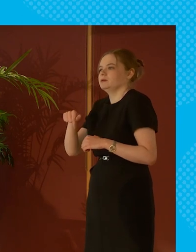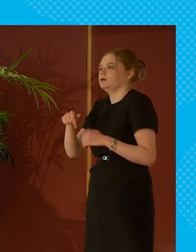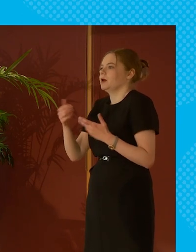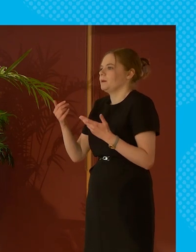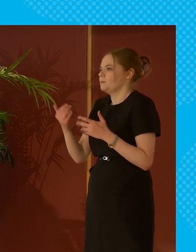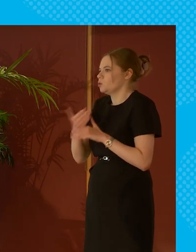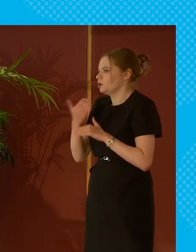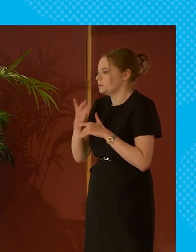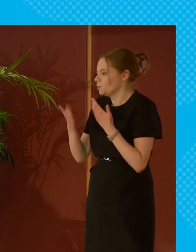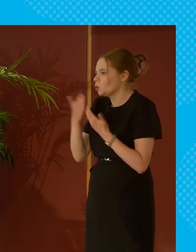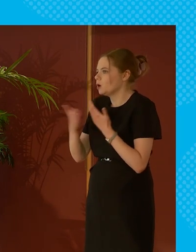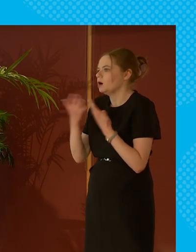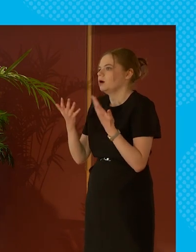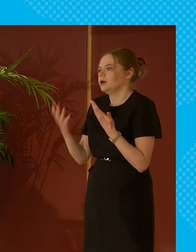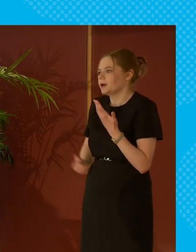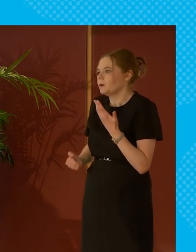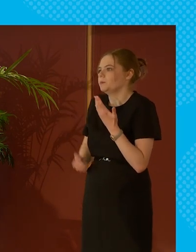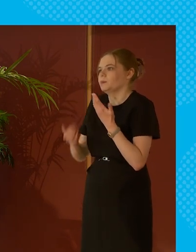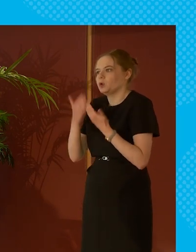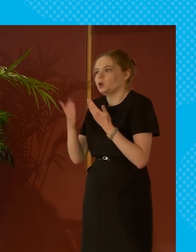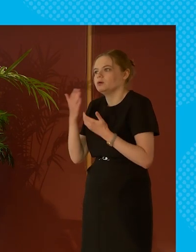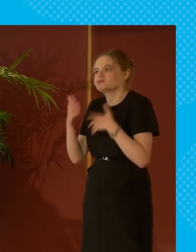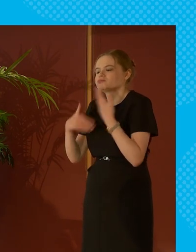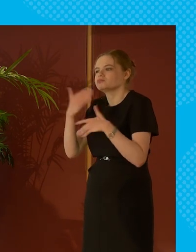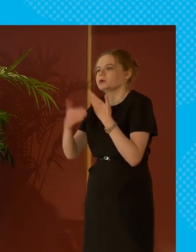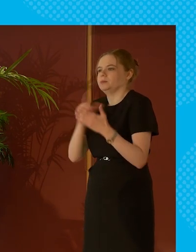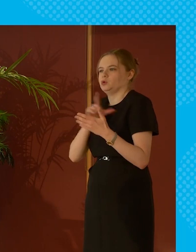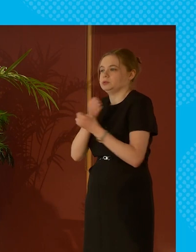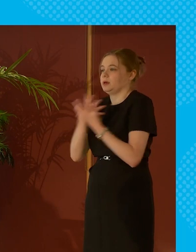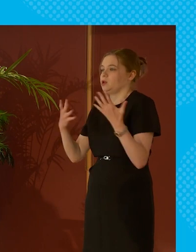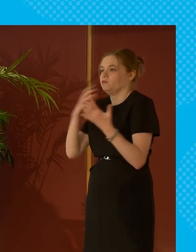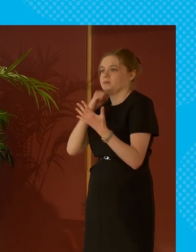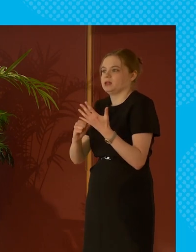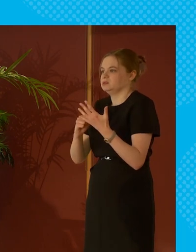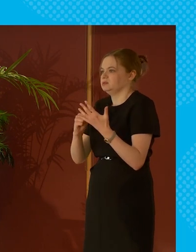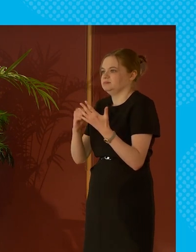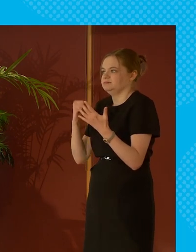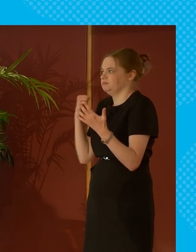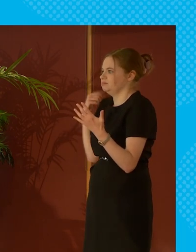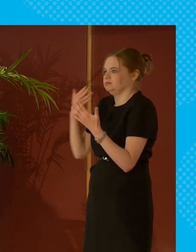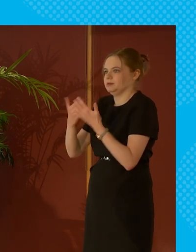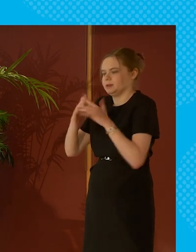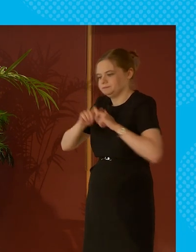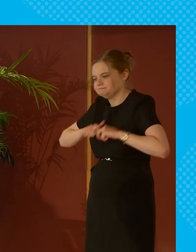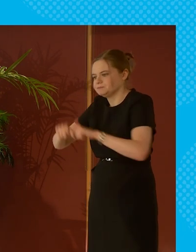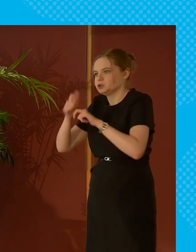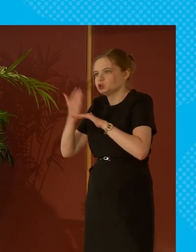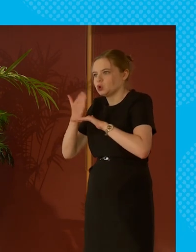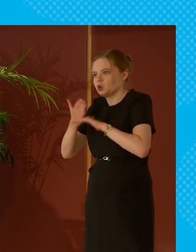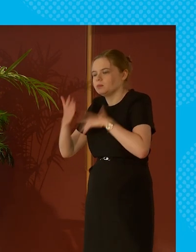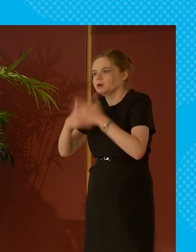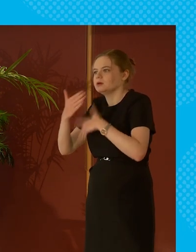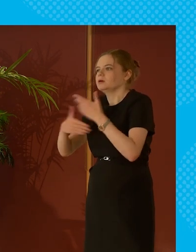income levels are higher because for many of the men up until then they've maintained jobs